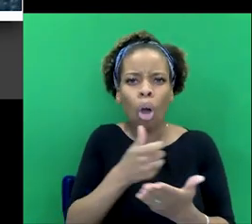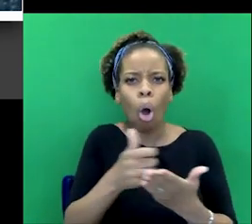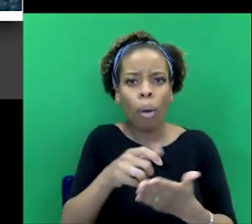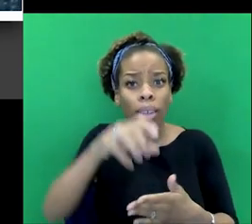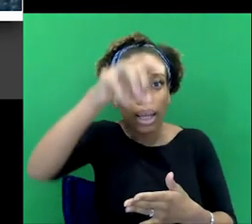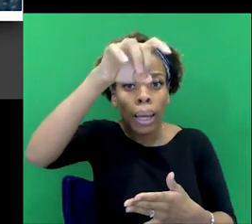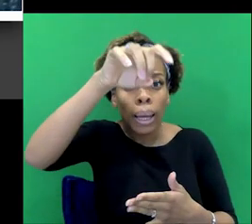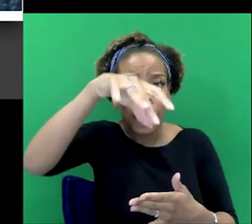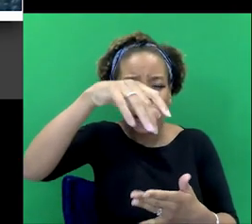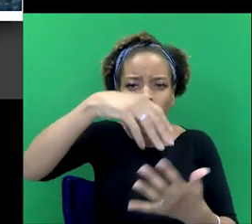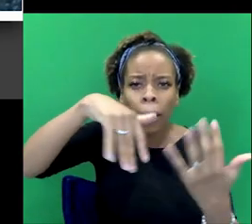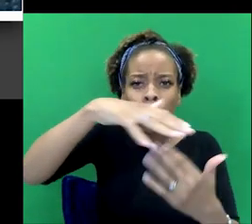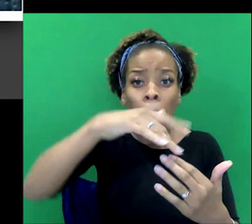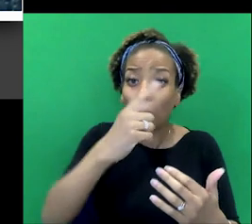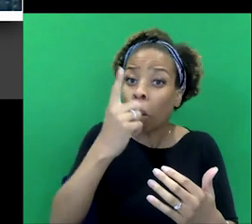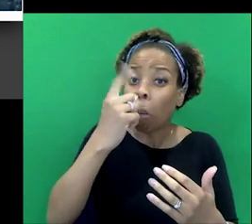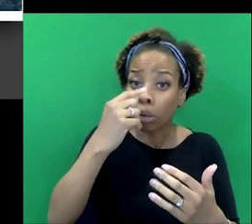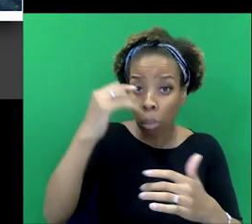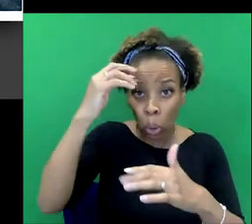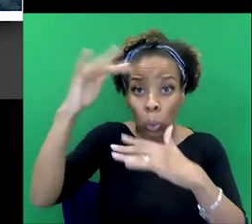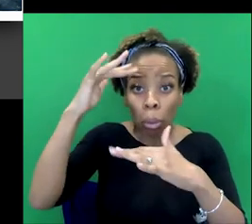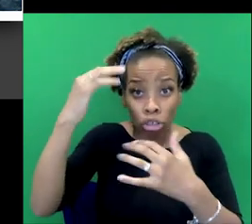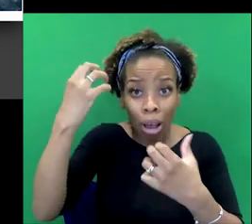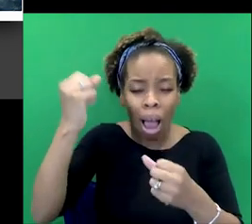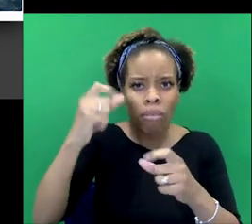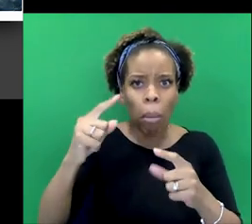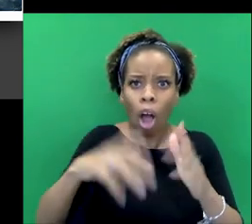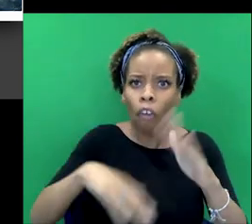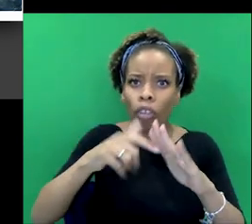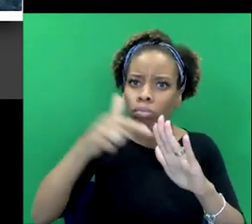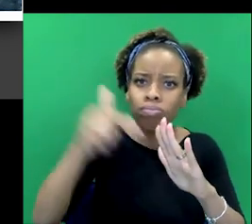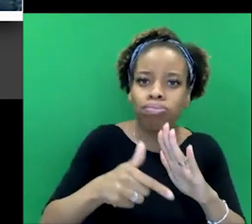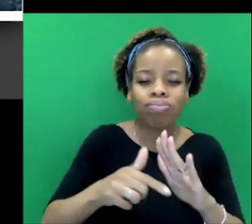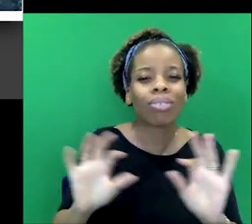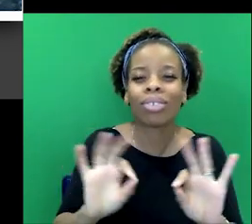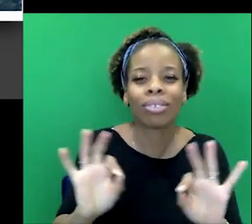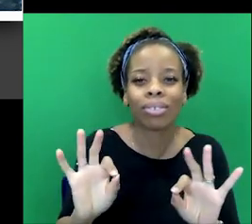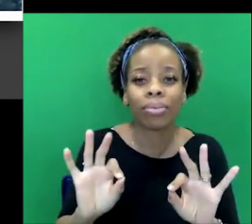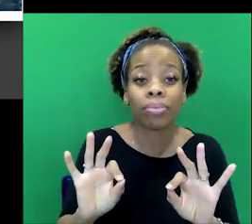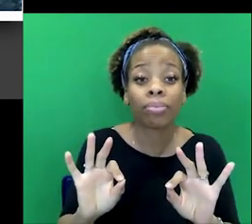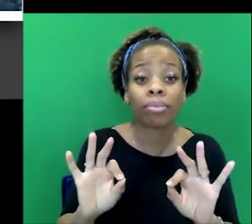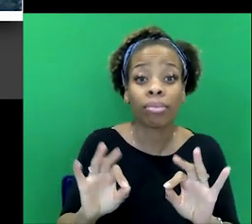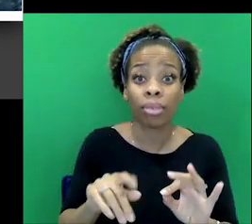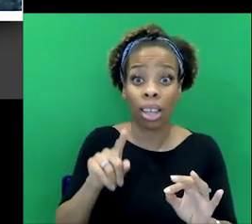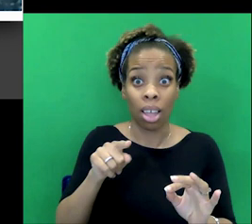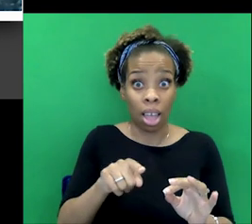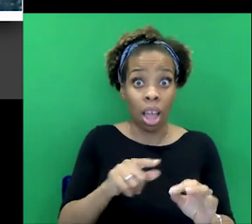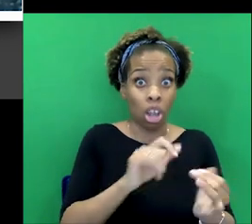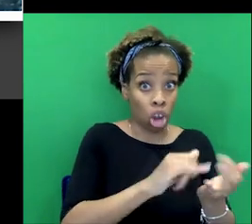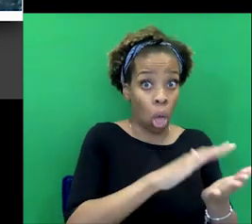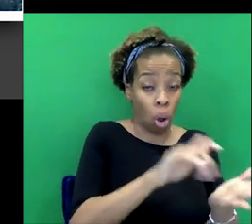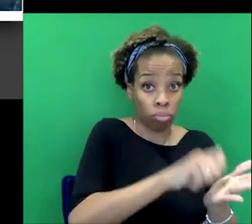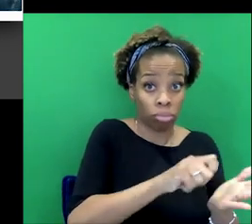it's usually disavowed. But at the same time, he was writing incredible Gothic short